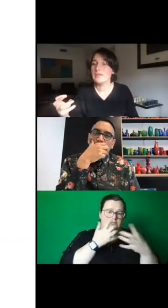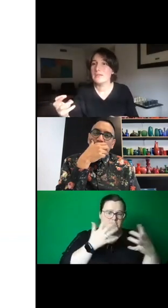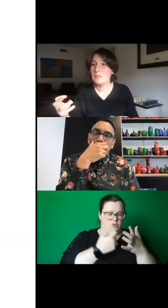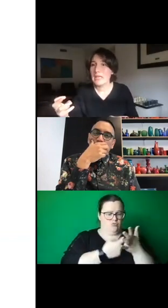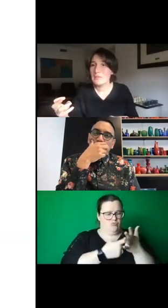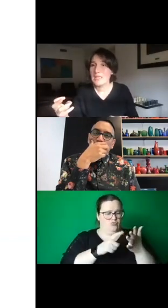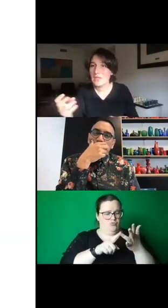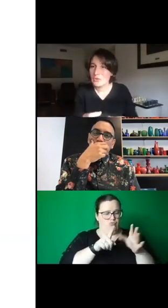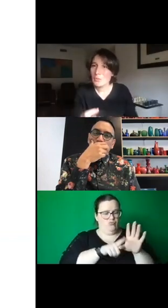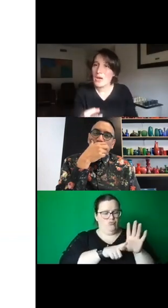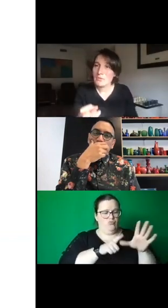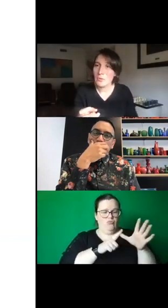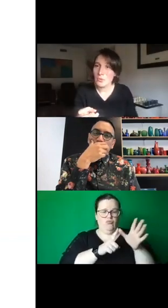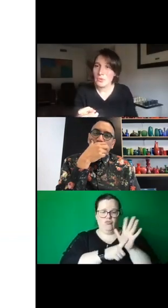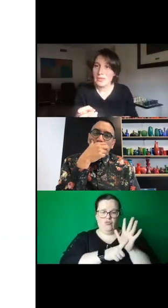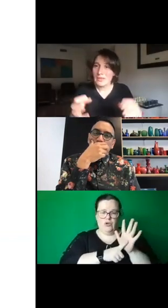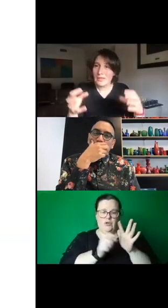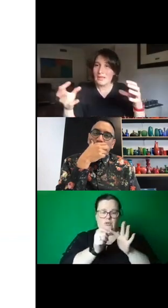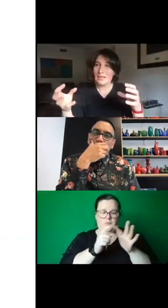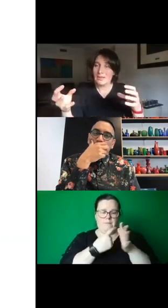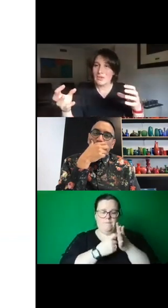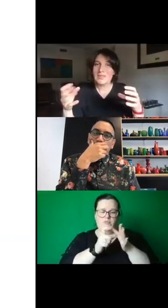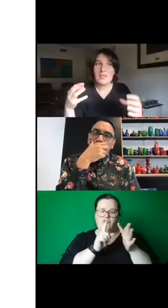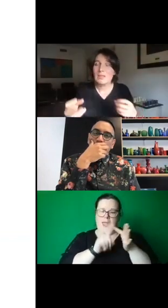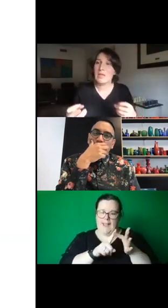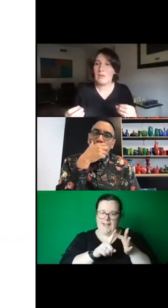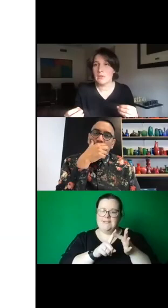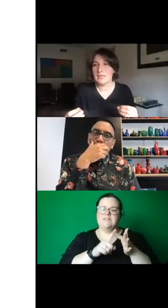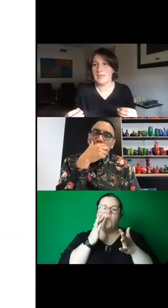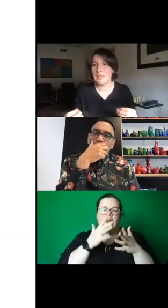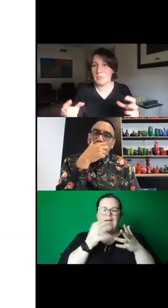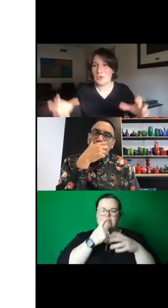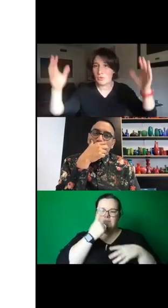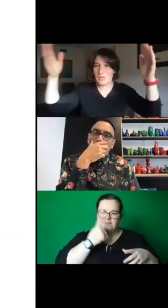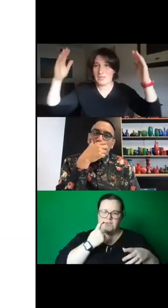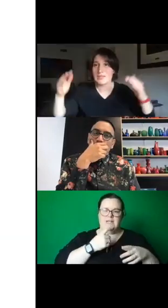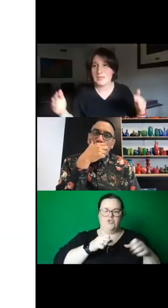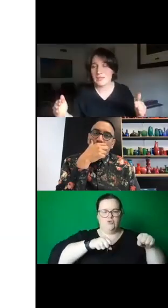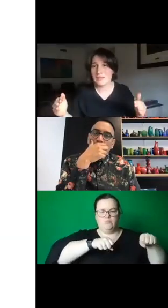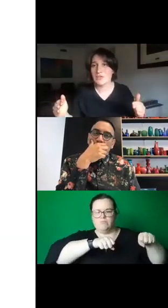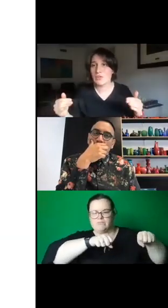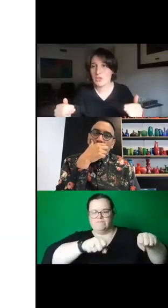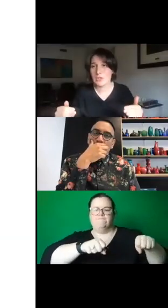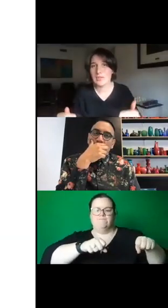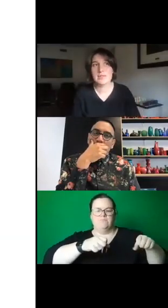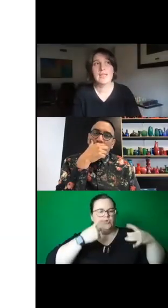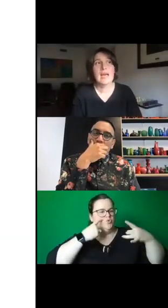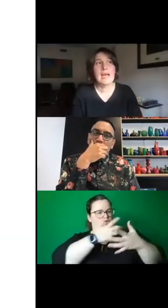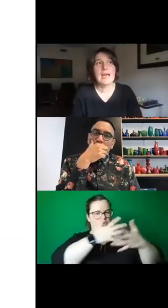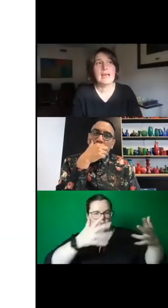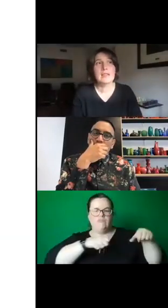wheels became something so powerful, just equally powerful as an image of these structures,